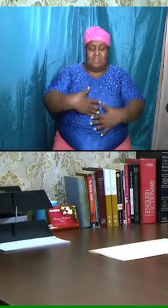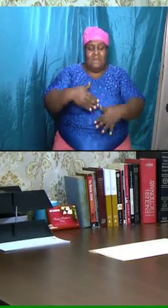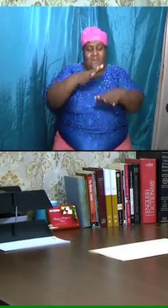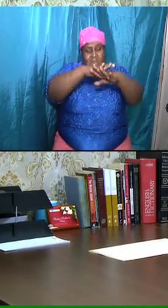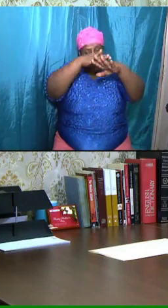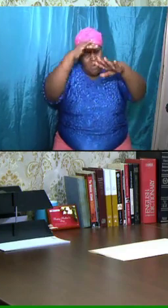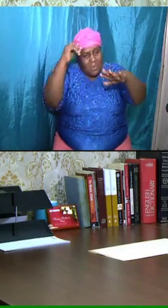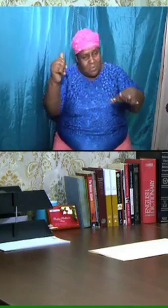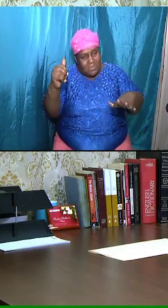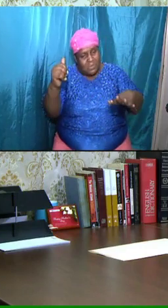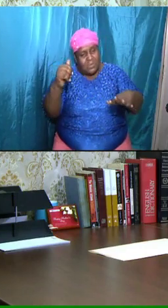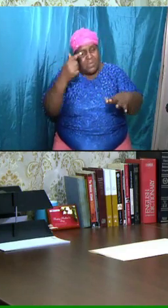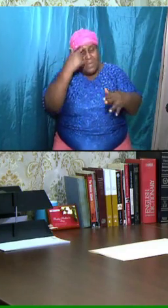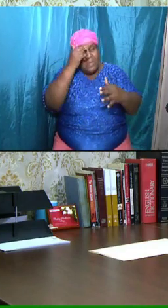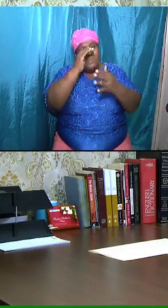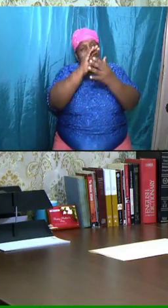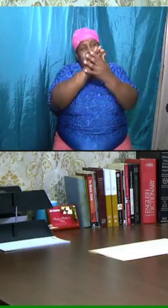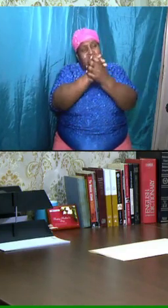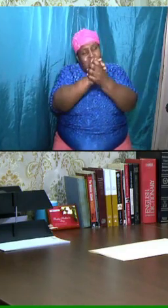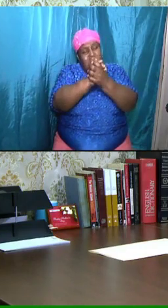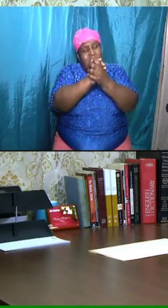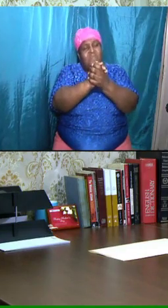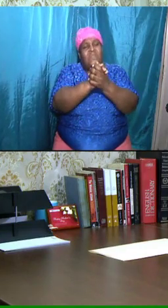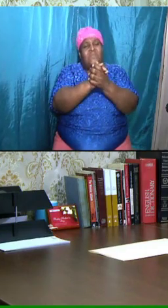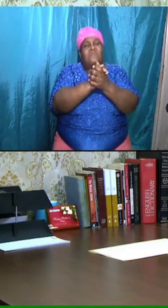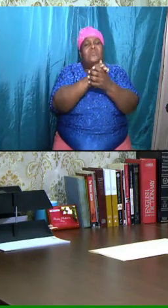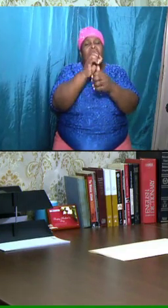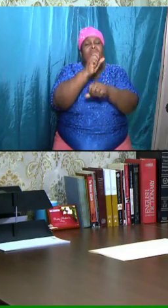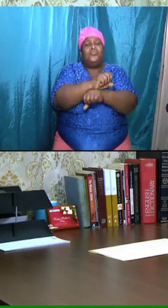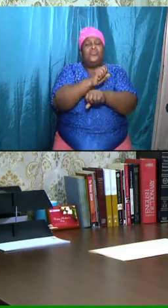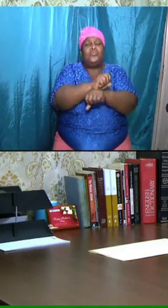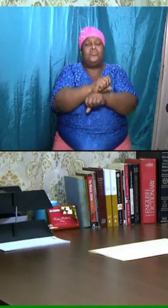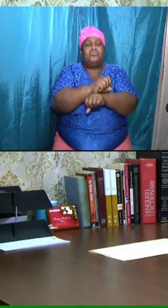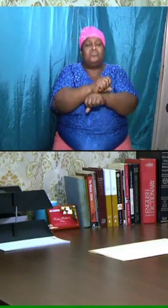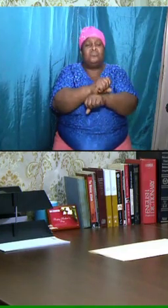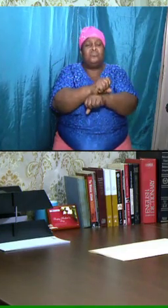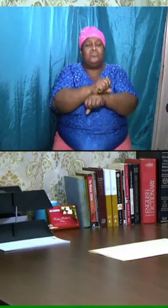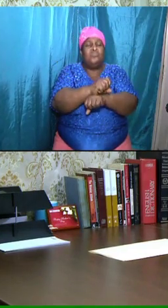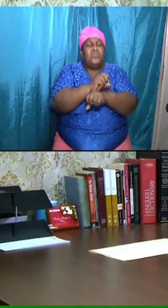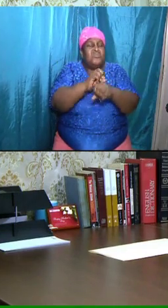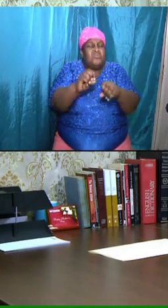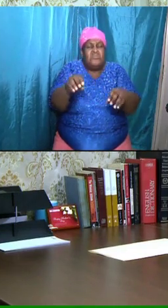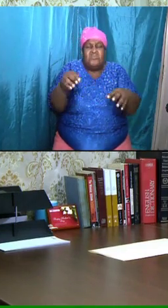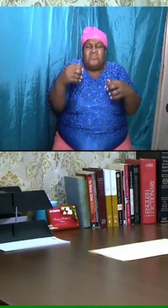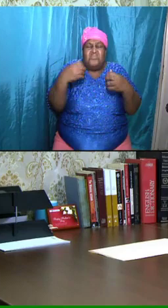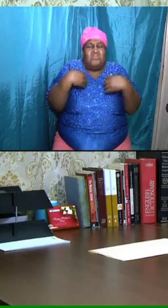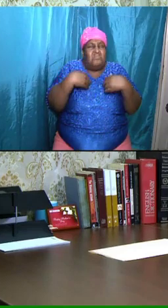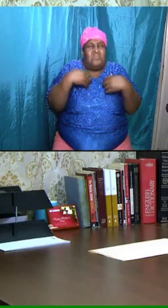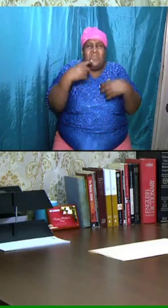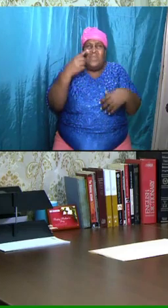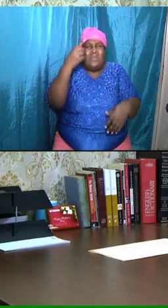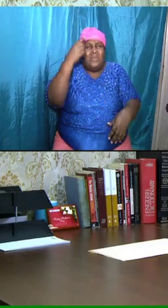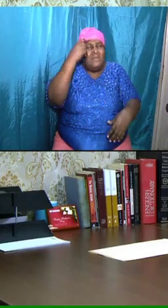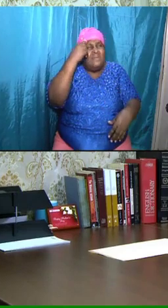have a sense of exactly who and what the church was going to be doing and who